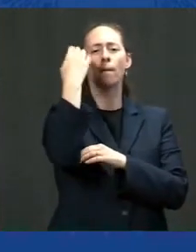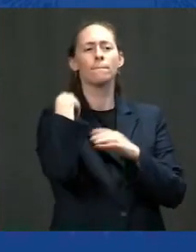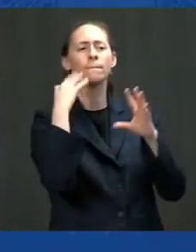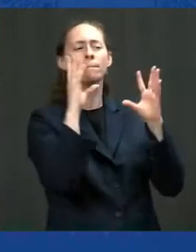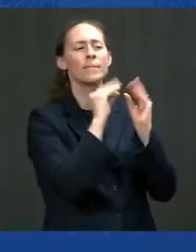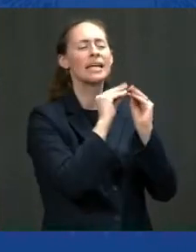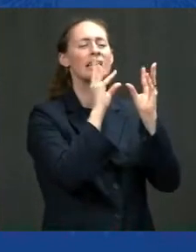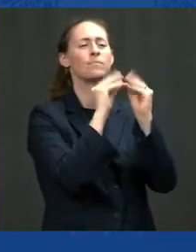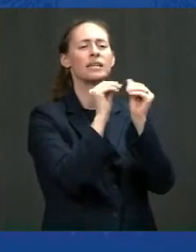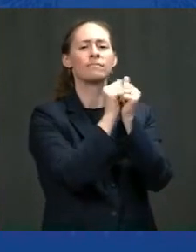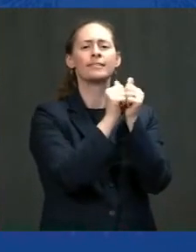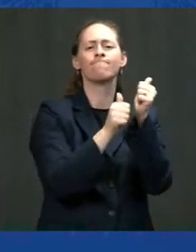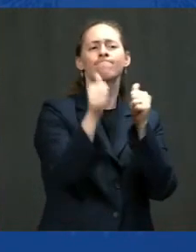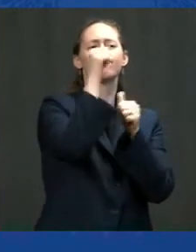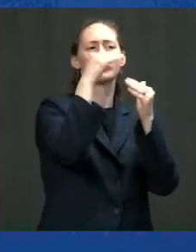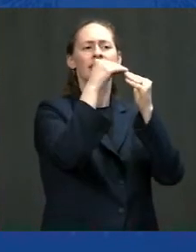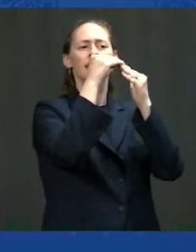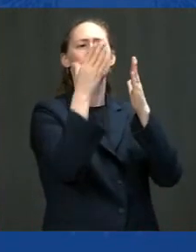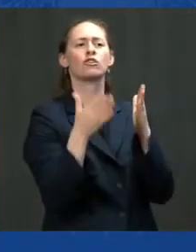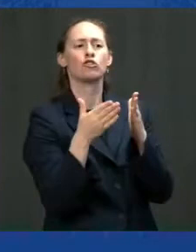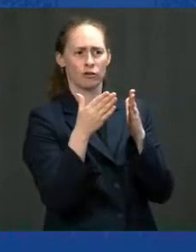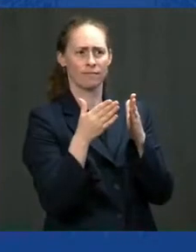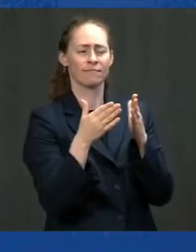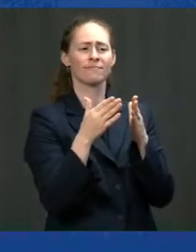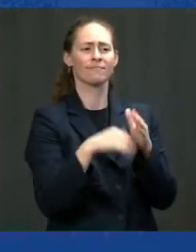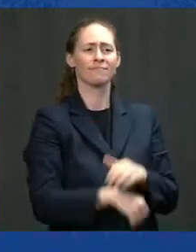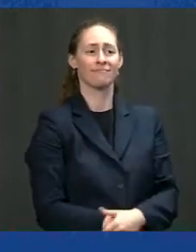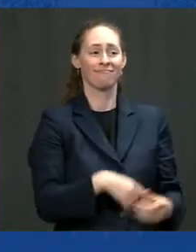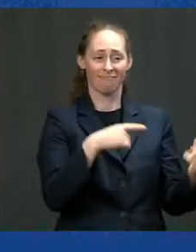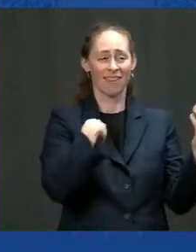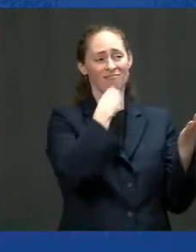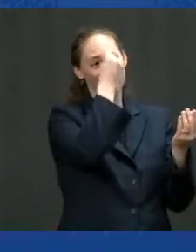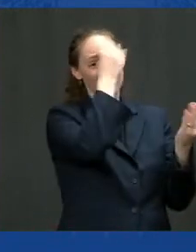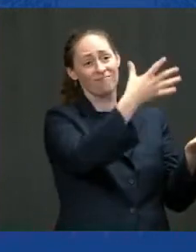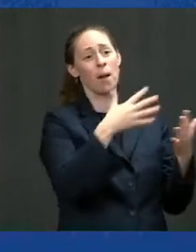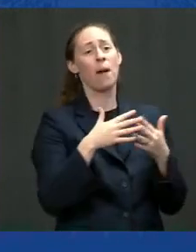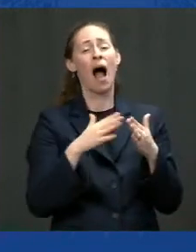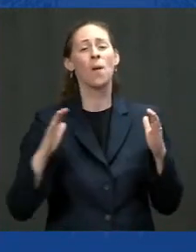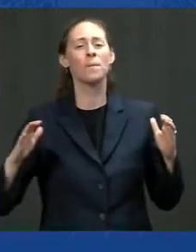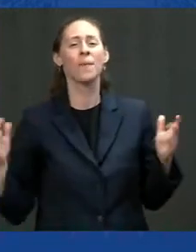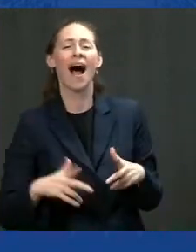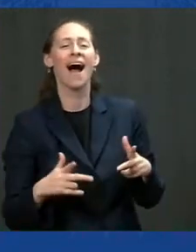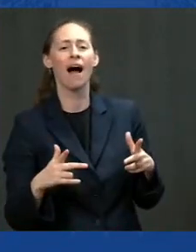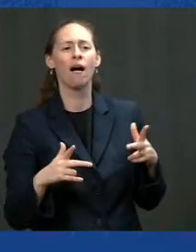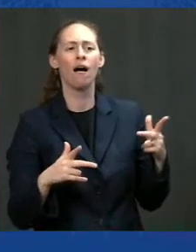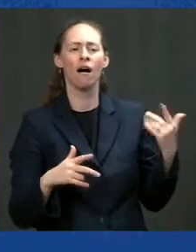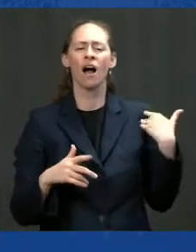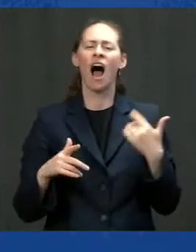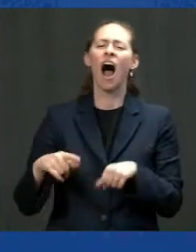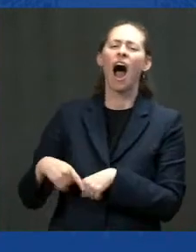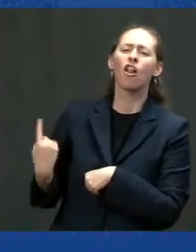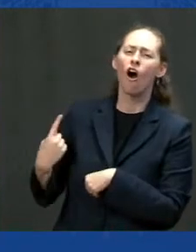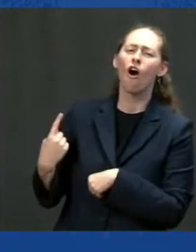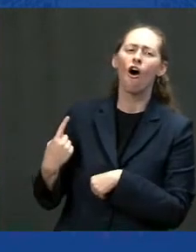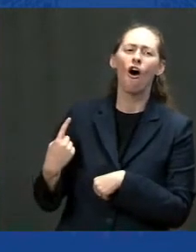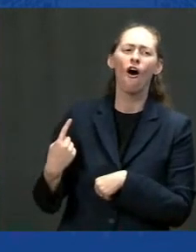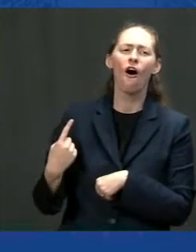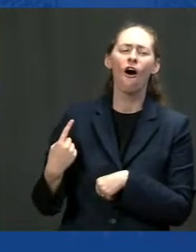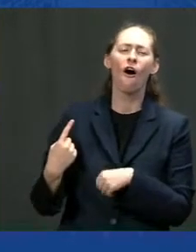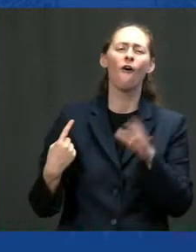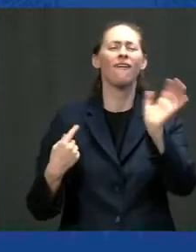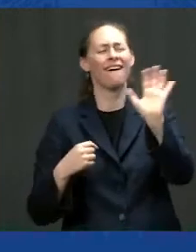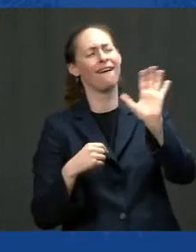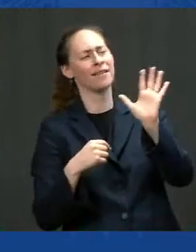one said to me, I said, America is back. And he said, for how long? A head of state. And I said, you know, I want to tell you something.